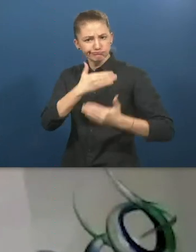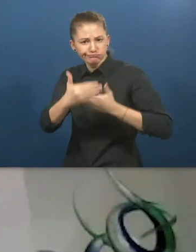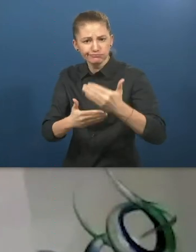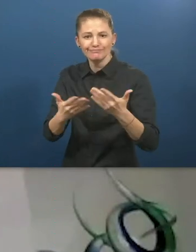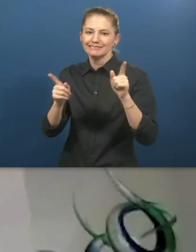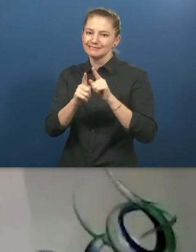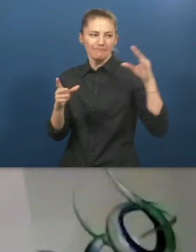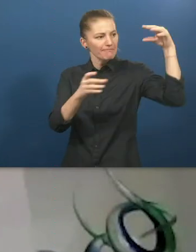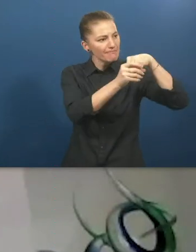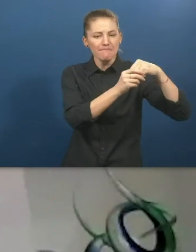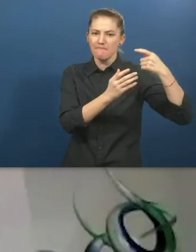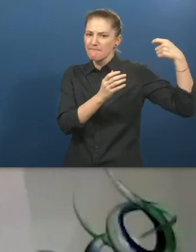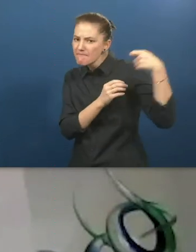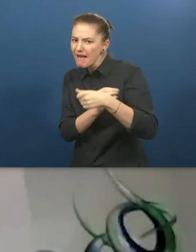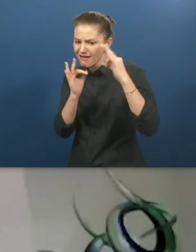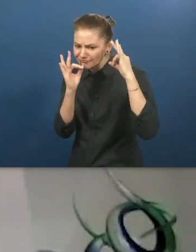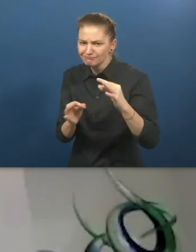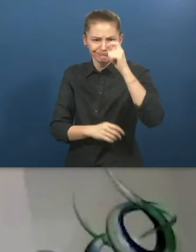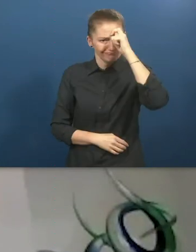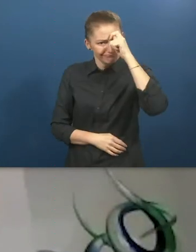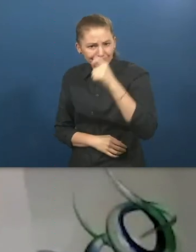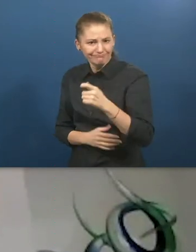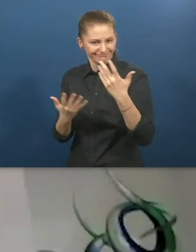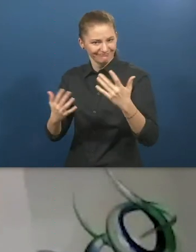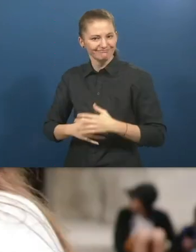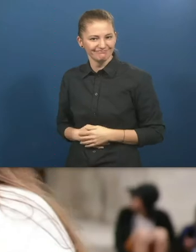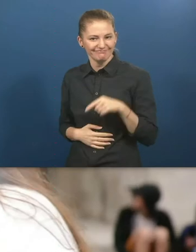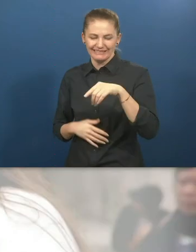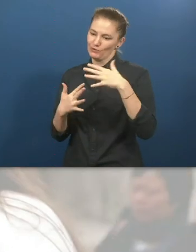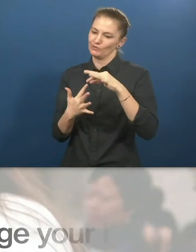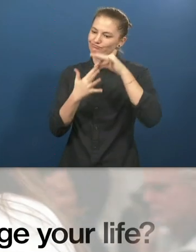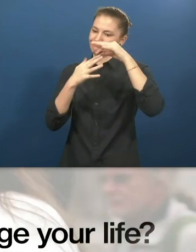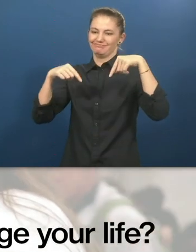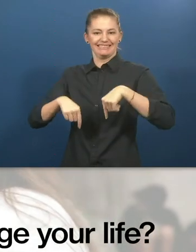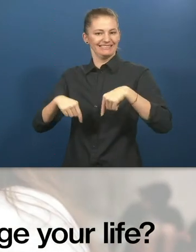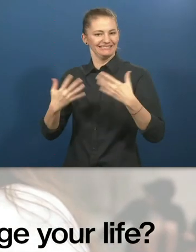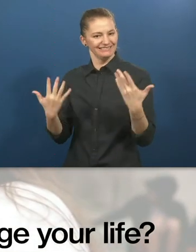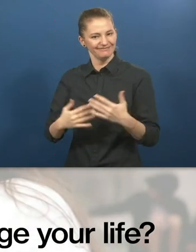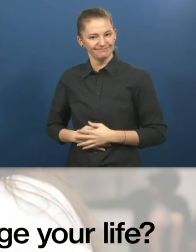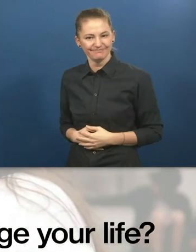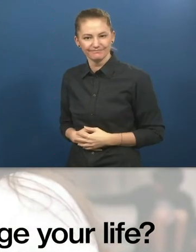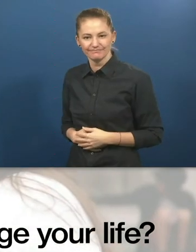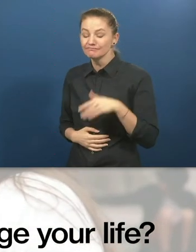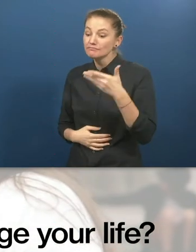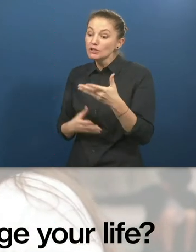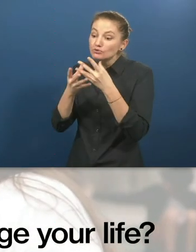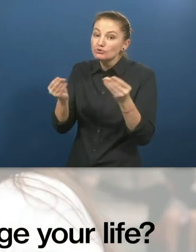valued. I think that's what's really unique about what we do. How did this solution change your life?